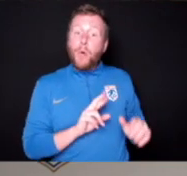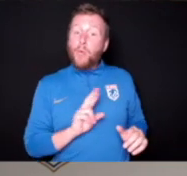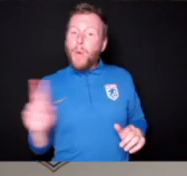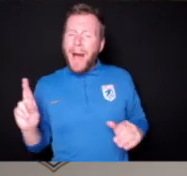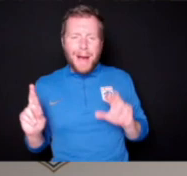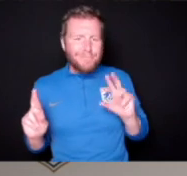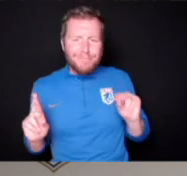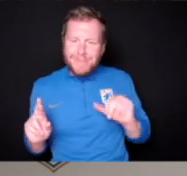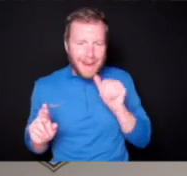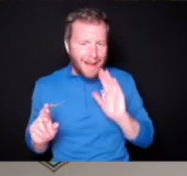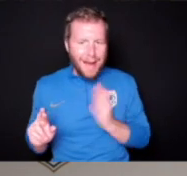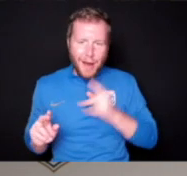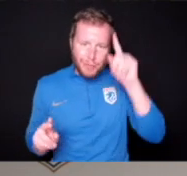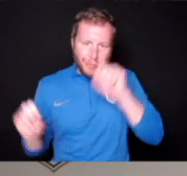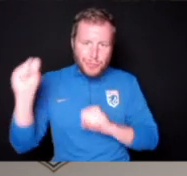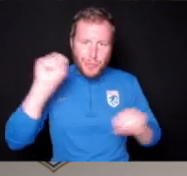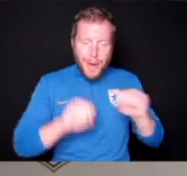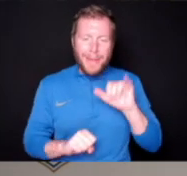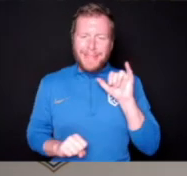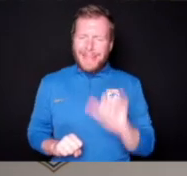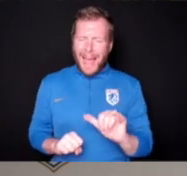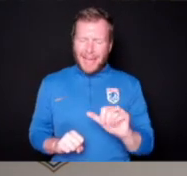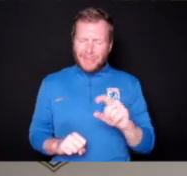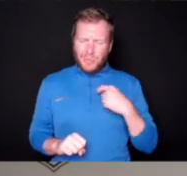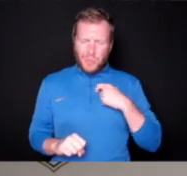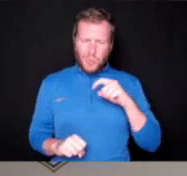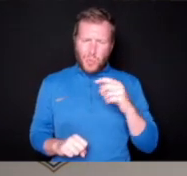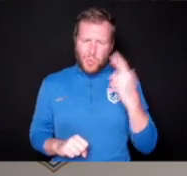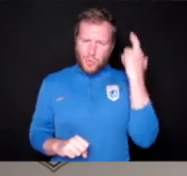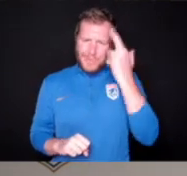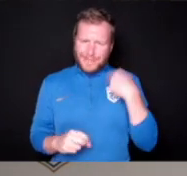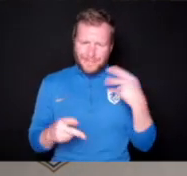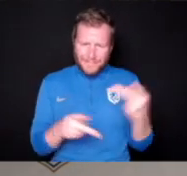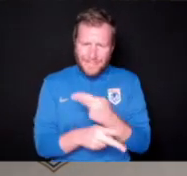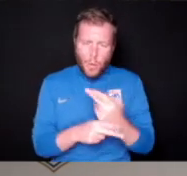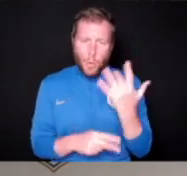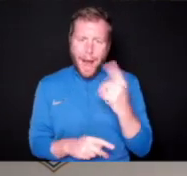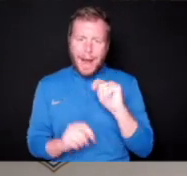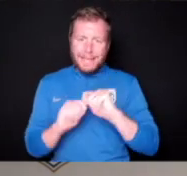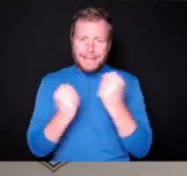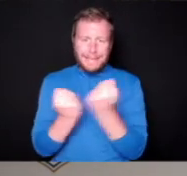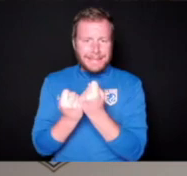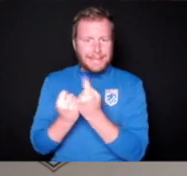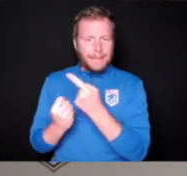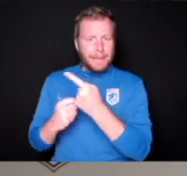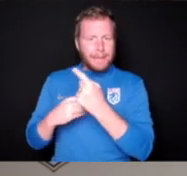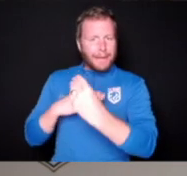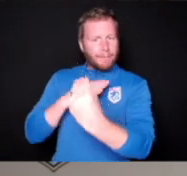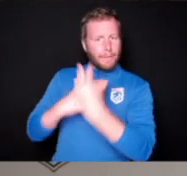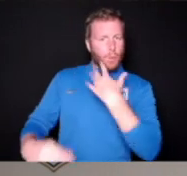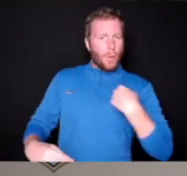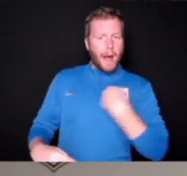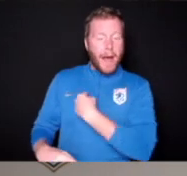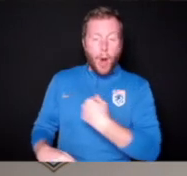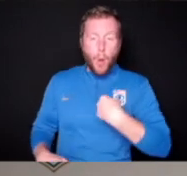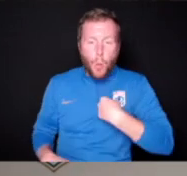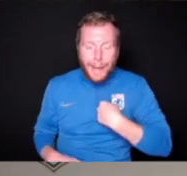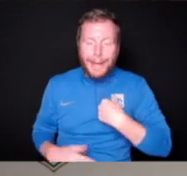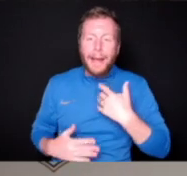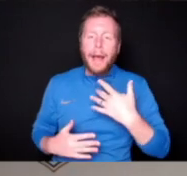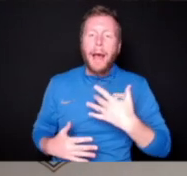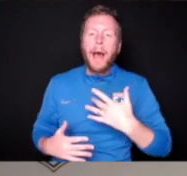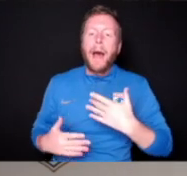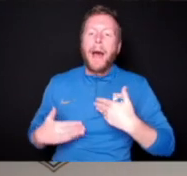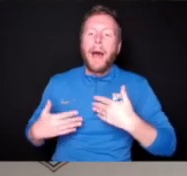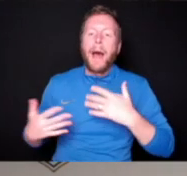that's part of what we need to solve right now is teams are trying to make us do things and we're falling into their trap. So I just said